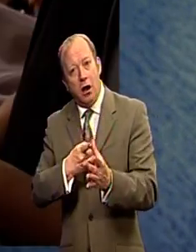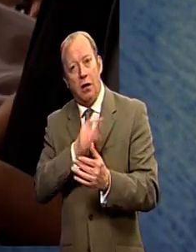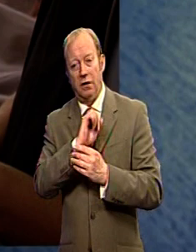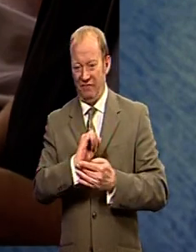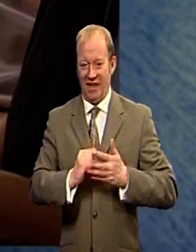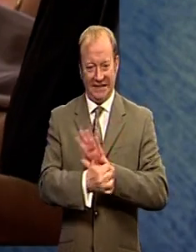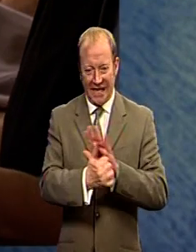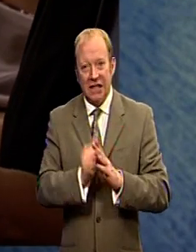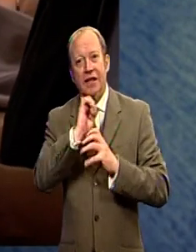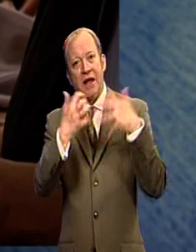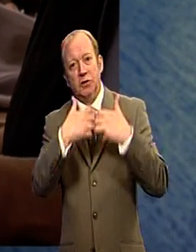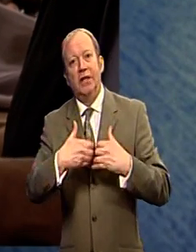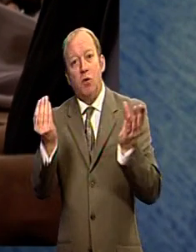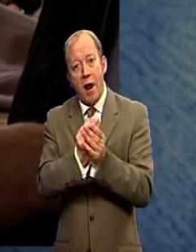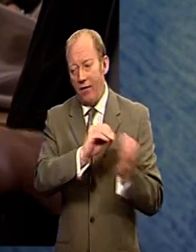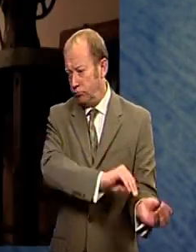skills and machines with them.